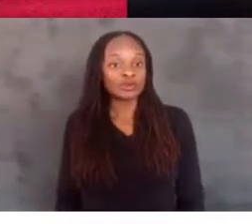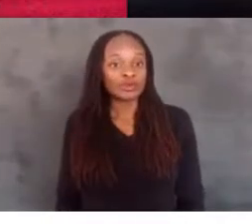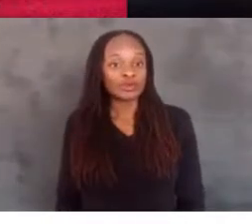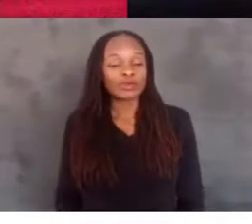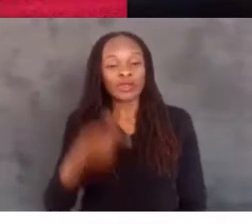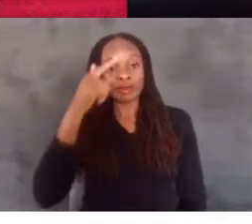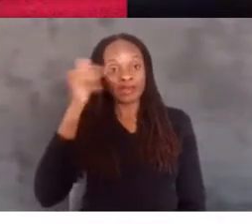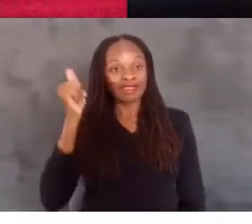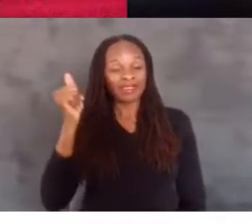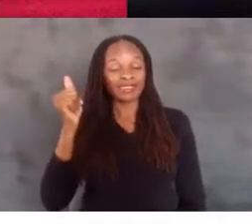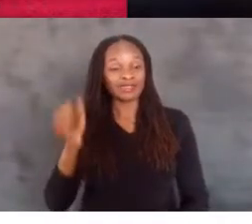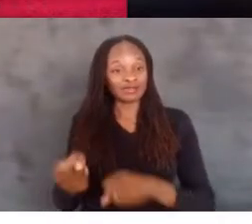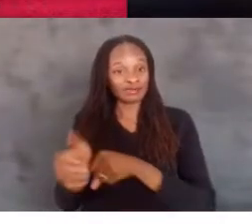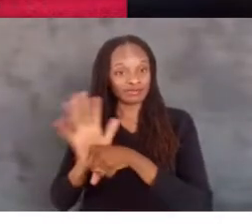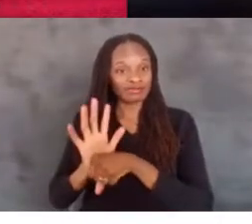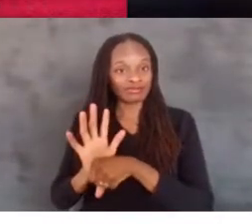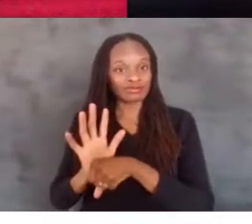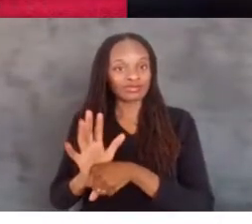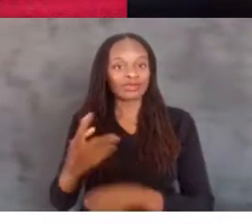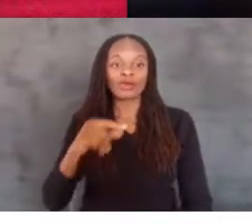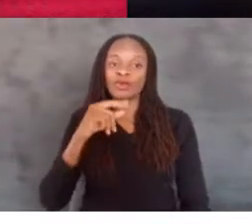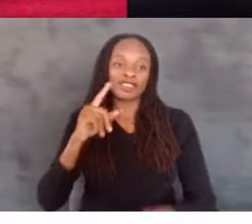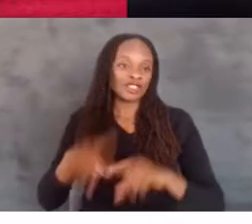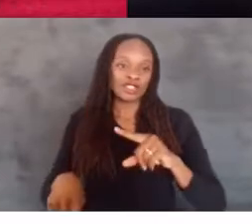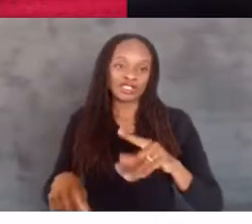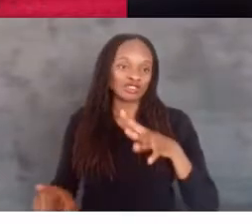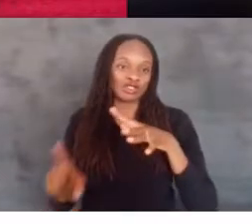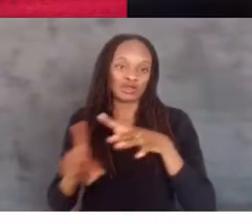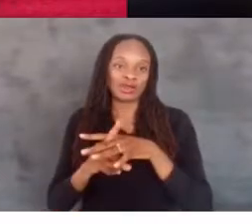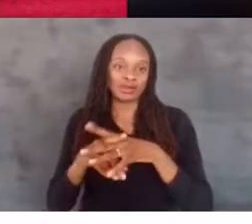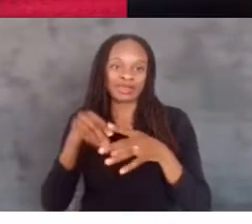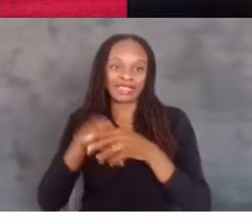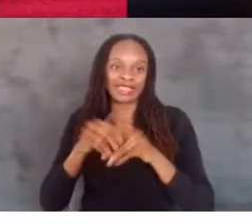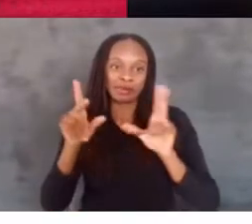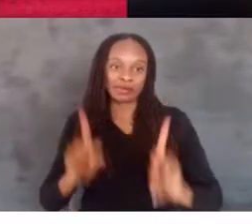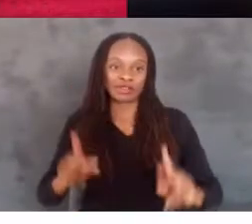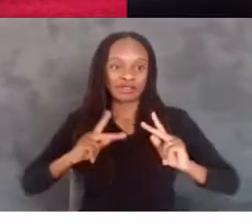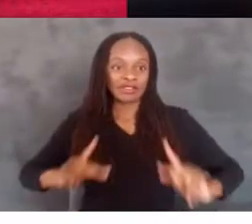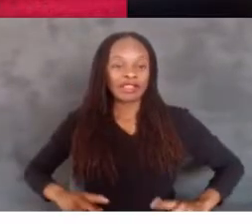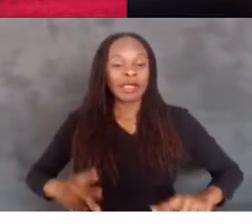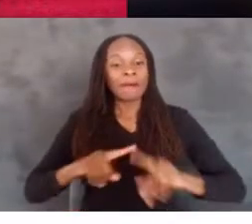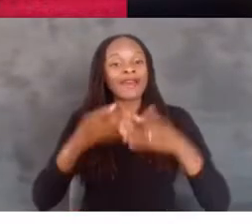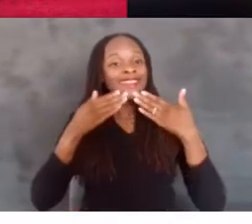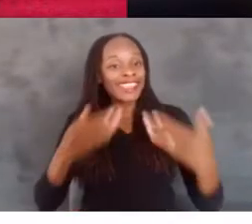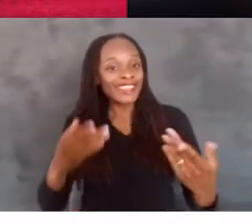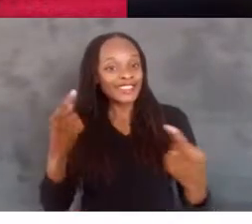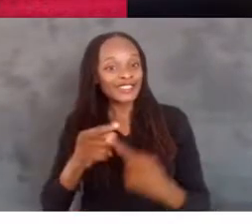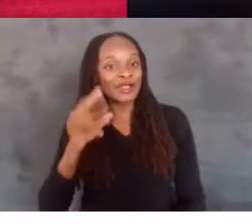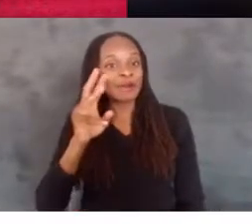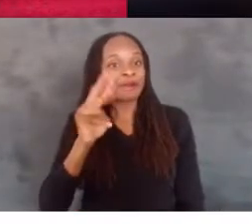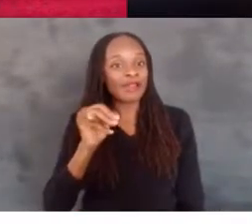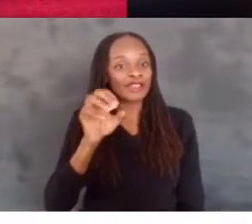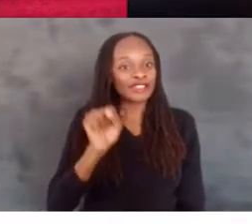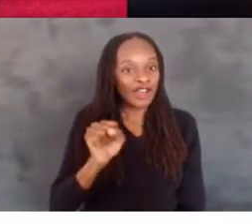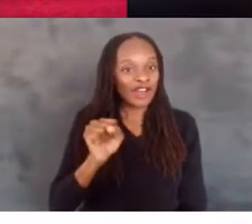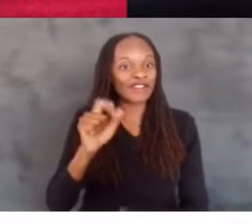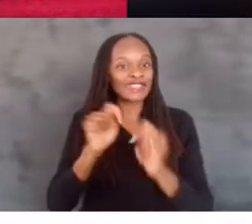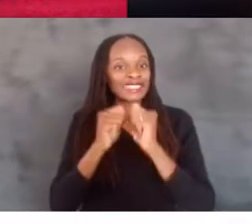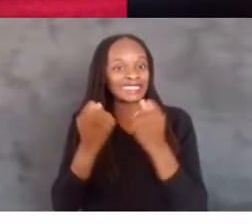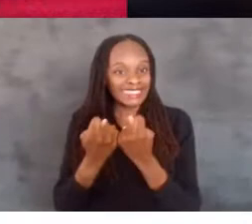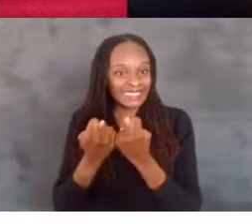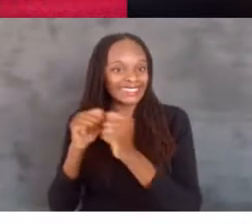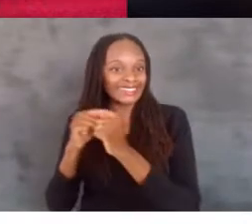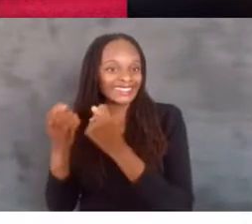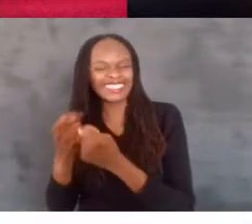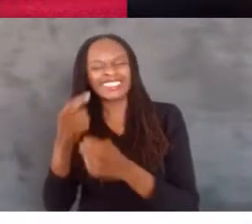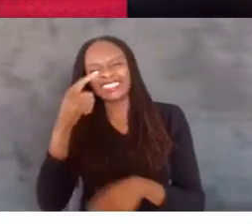of the global pandemic, we weren't able to be there in person. But thanks to the Microsoft Teams Teams, and I'll say that again because it is